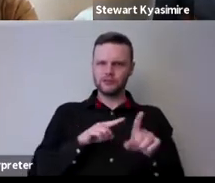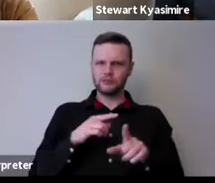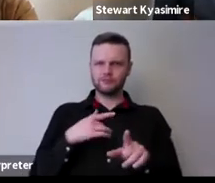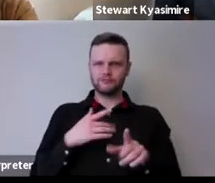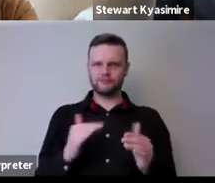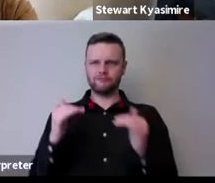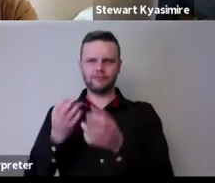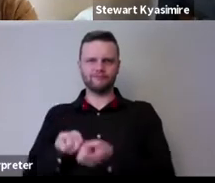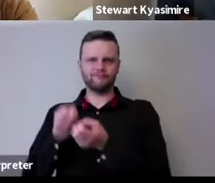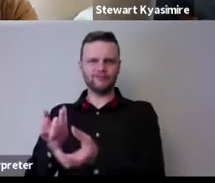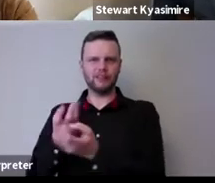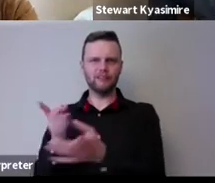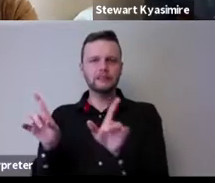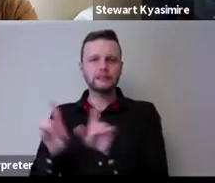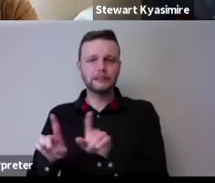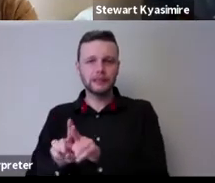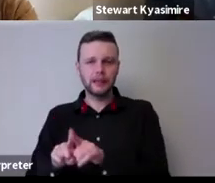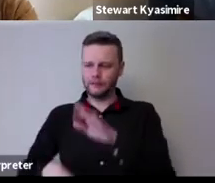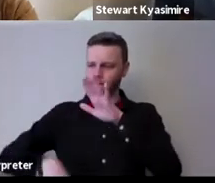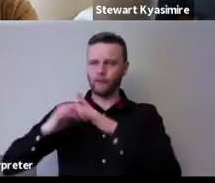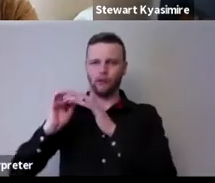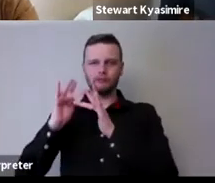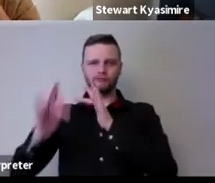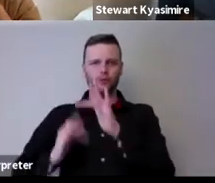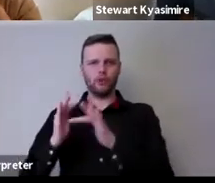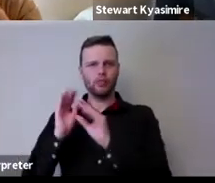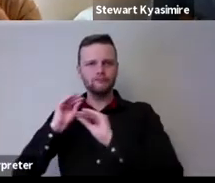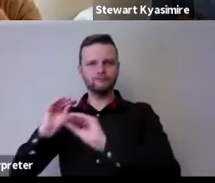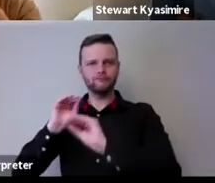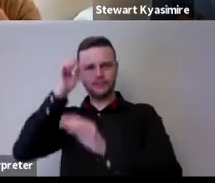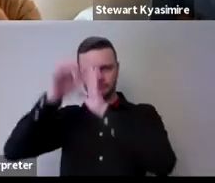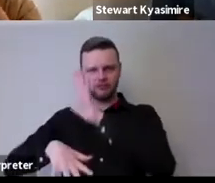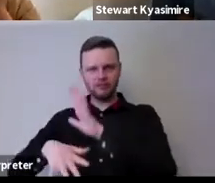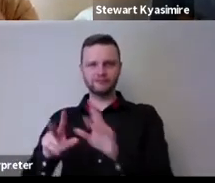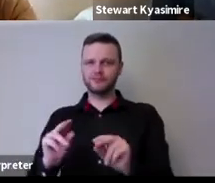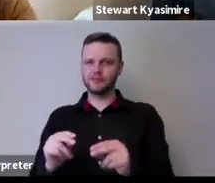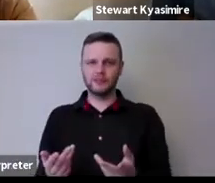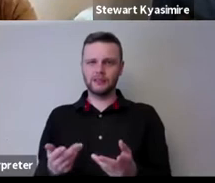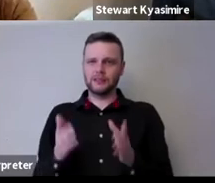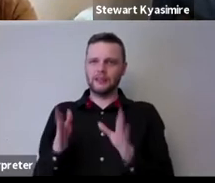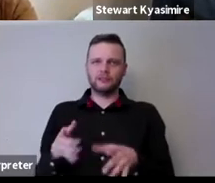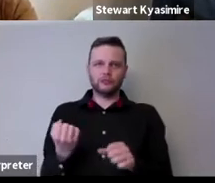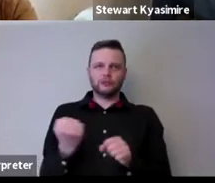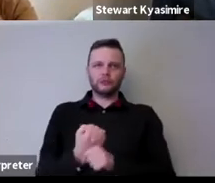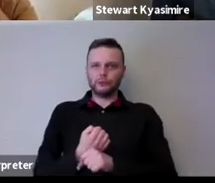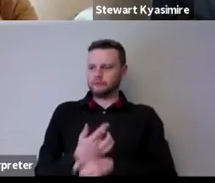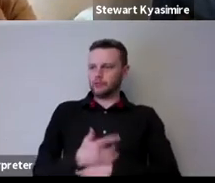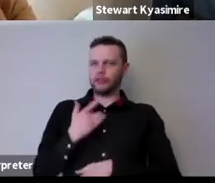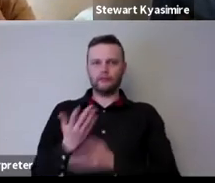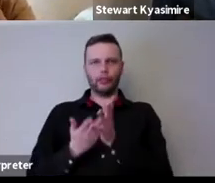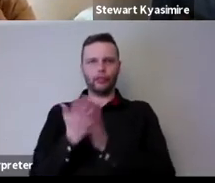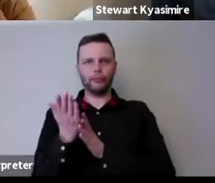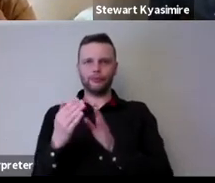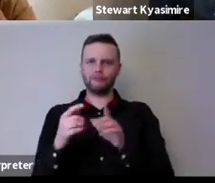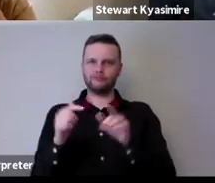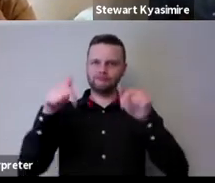delivering a kind of fully functioning online educational experience in that time it was really just trying to do what we did live but you know through these kind of